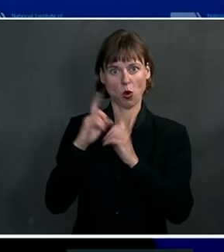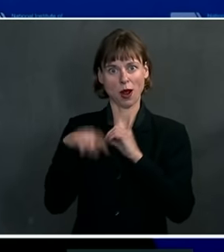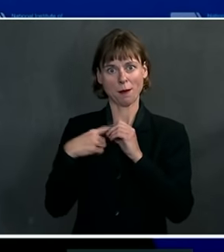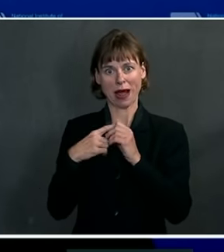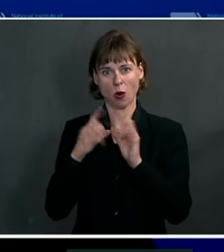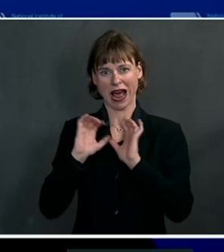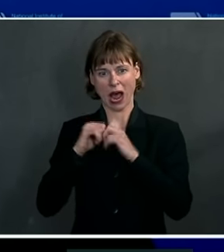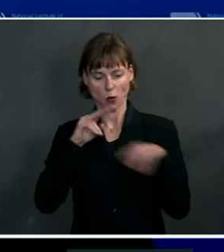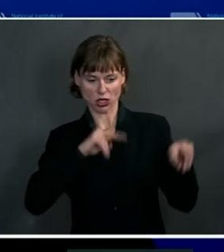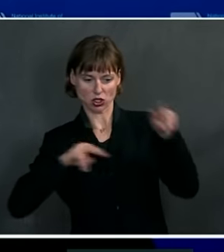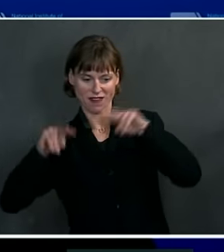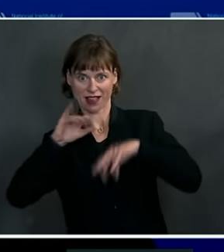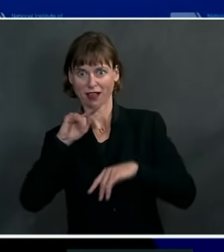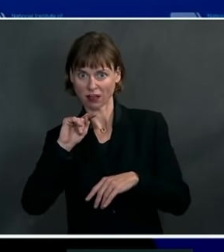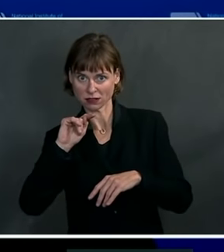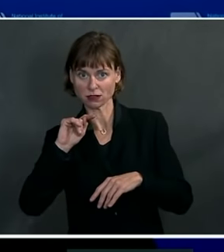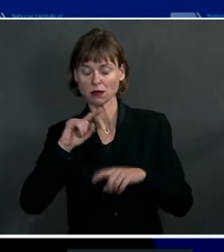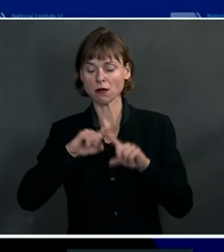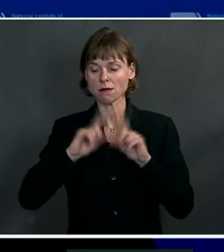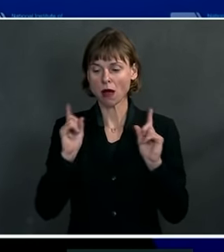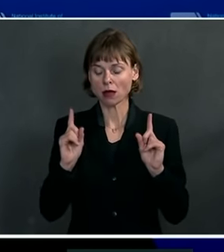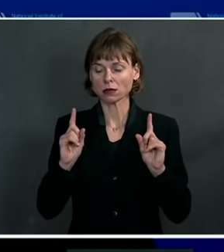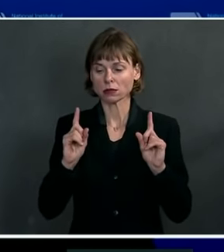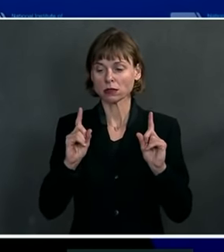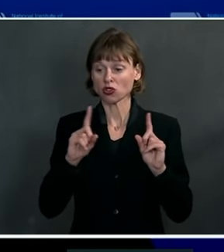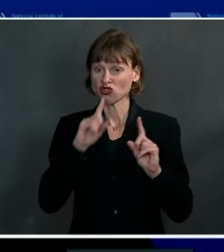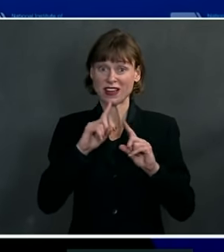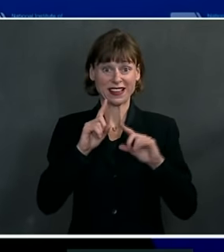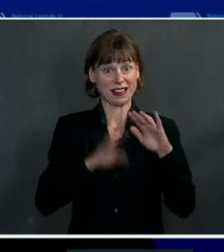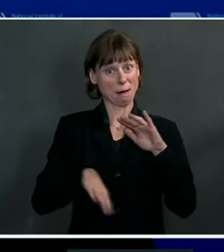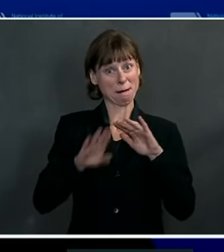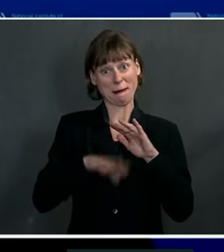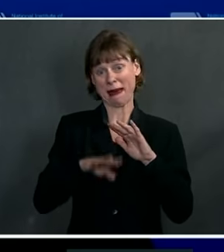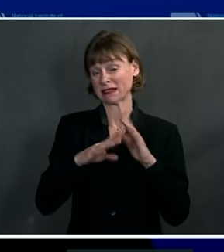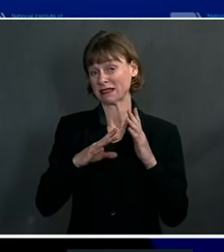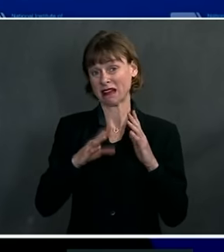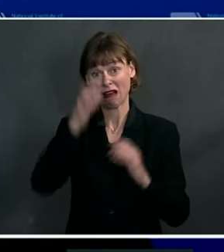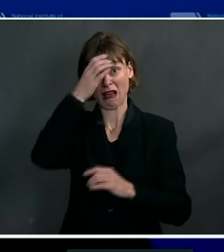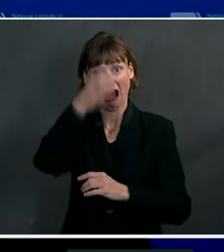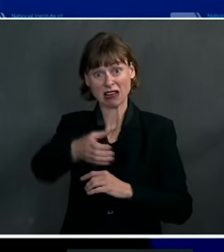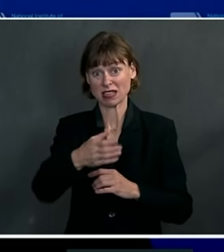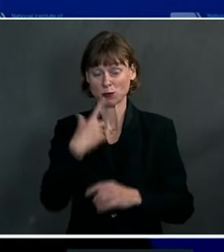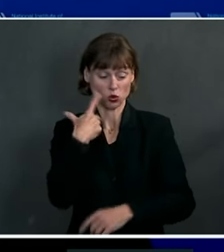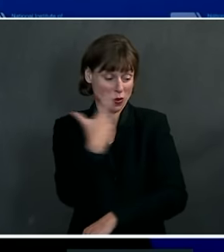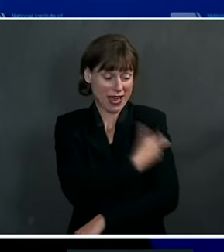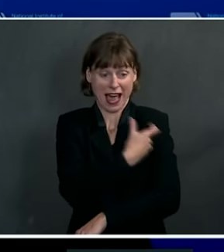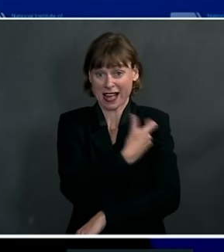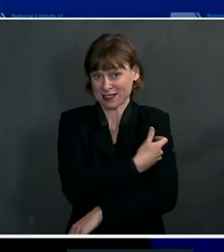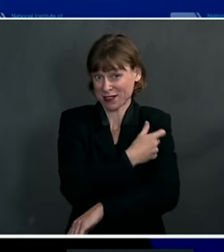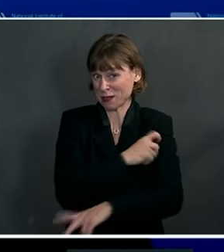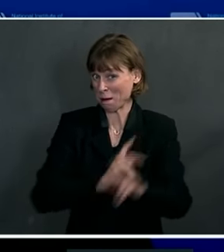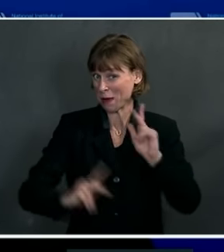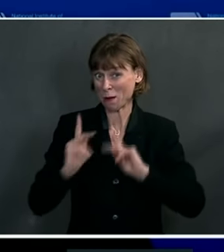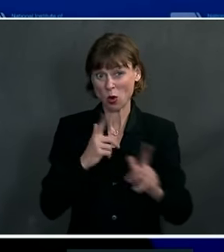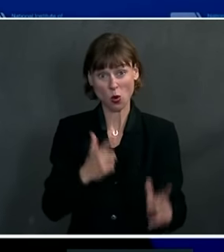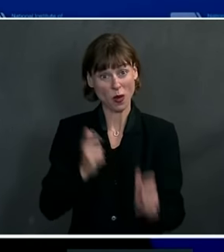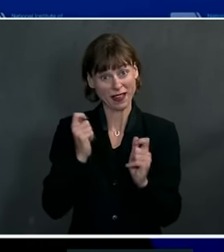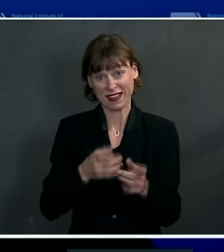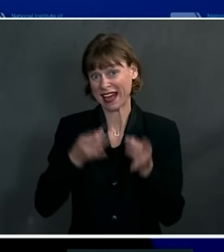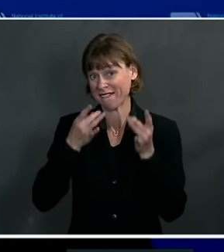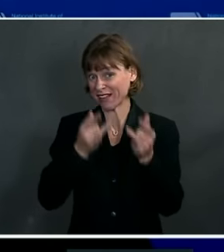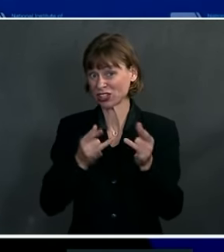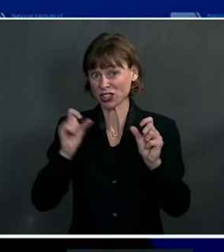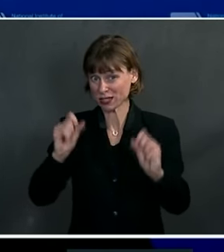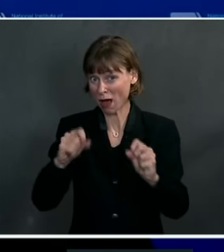surveillance and other standpoint. But the fundamental principle of getting people vaccinated as quickly and as efficiently as you